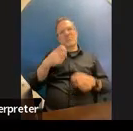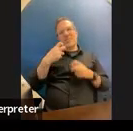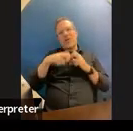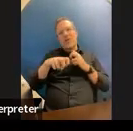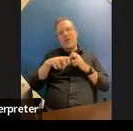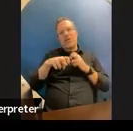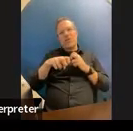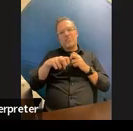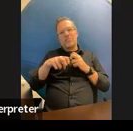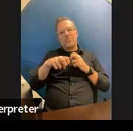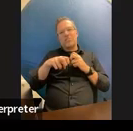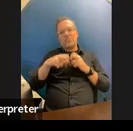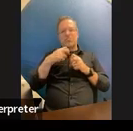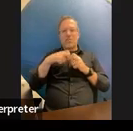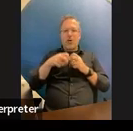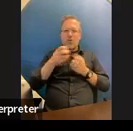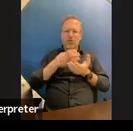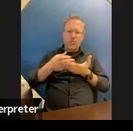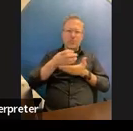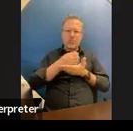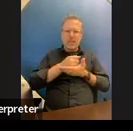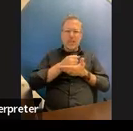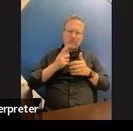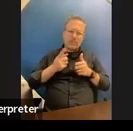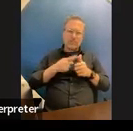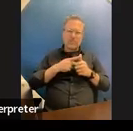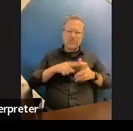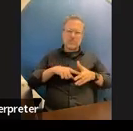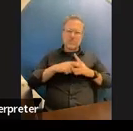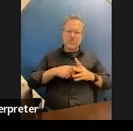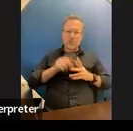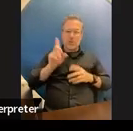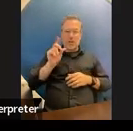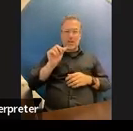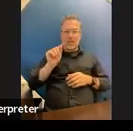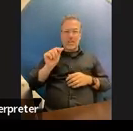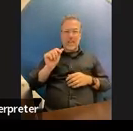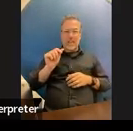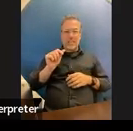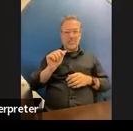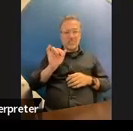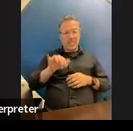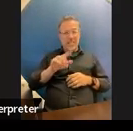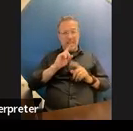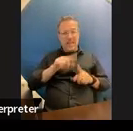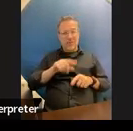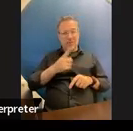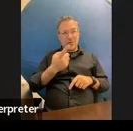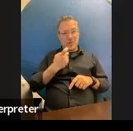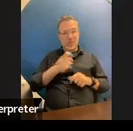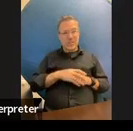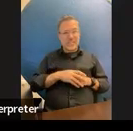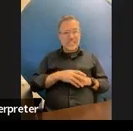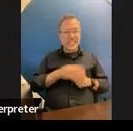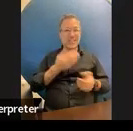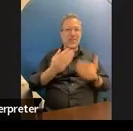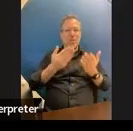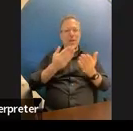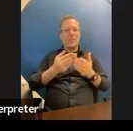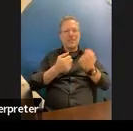that initial data i don't know if that answered your question or just restated your difficulties